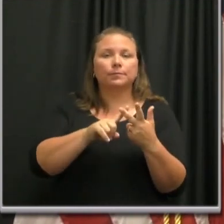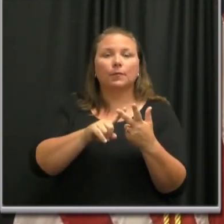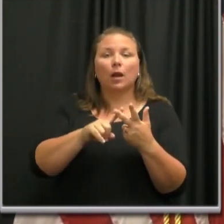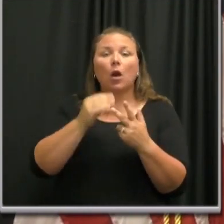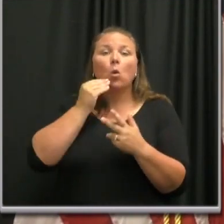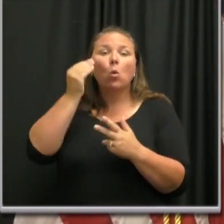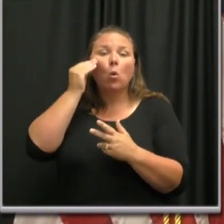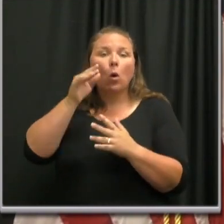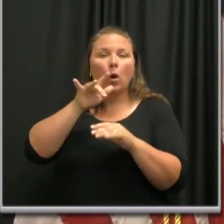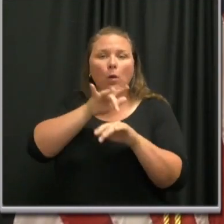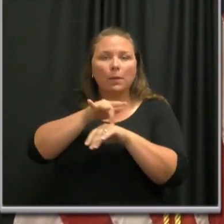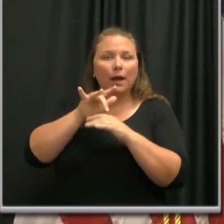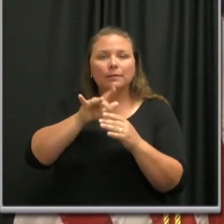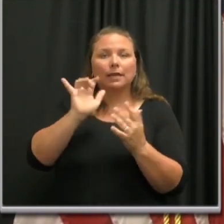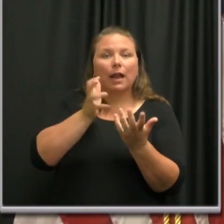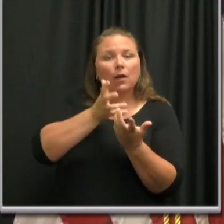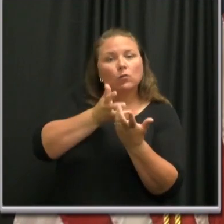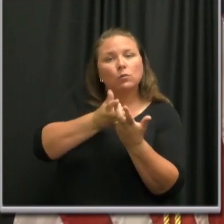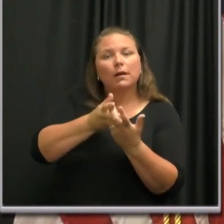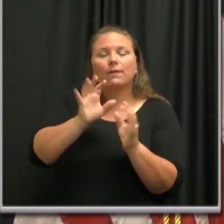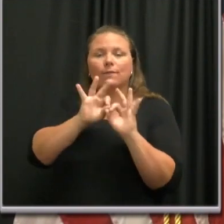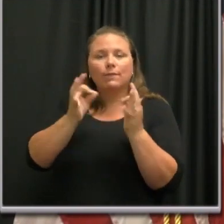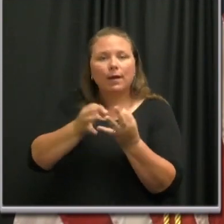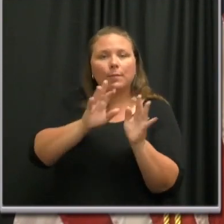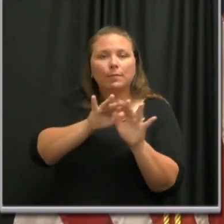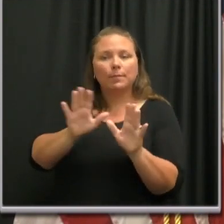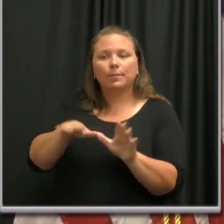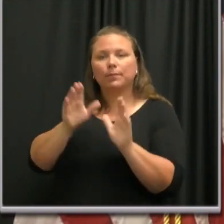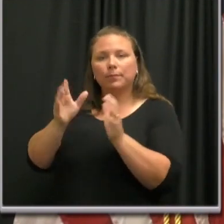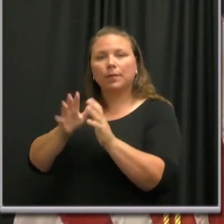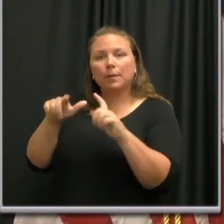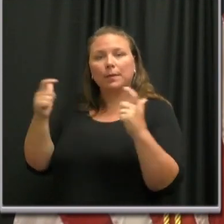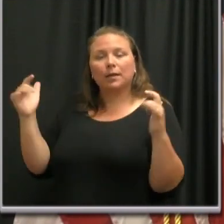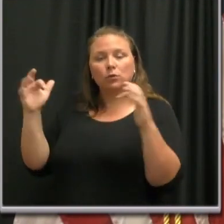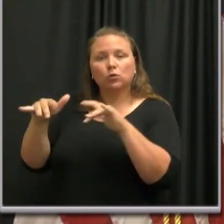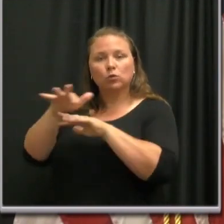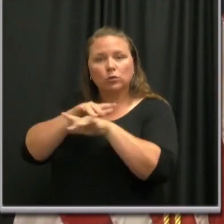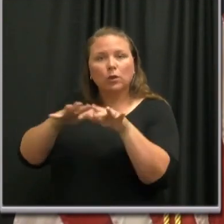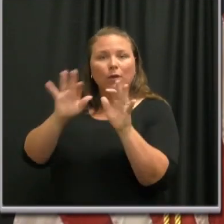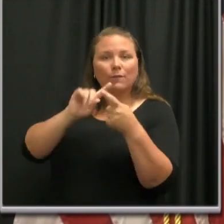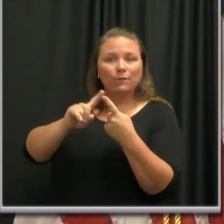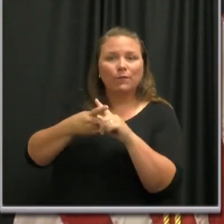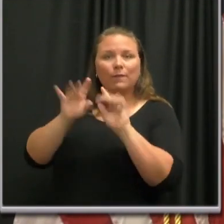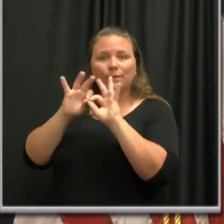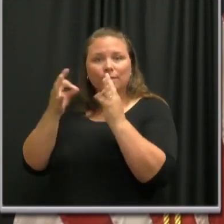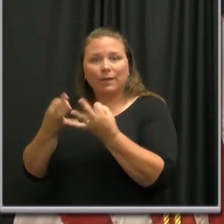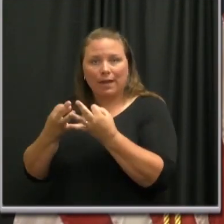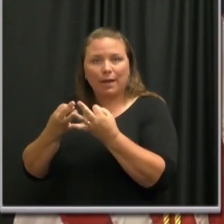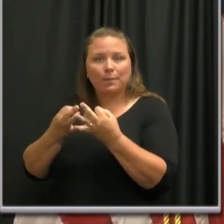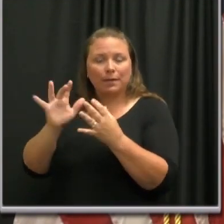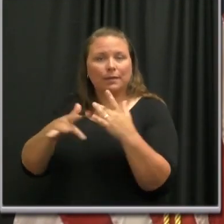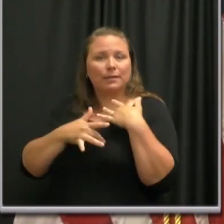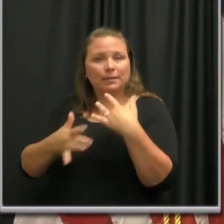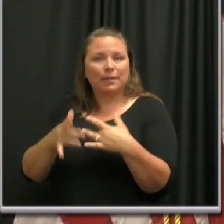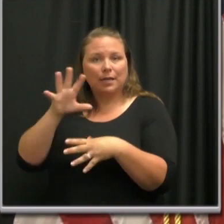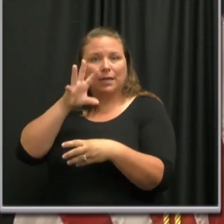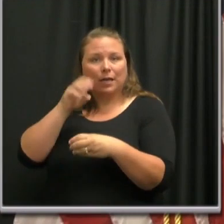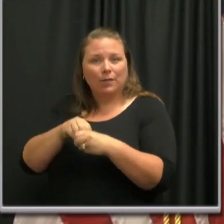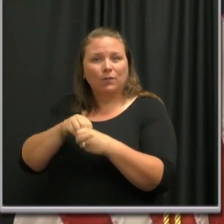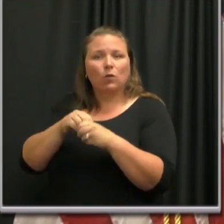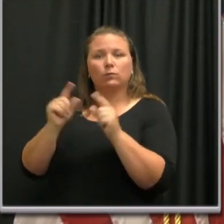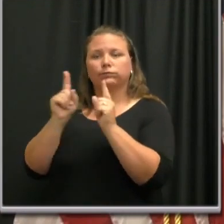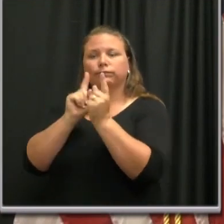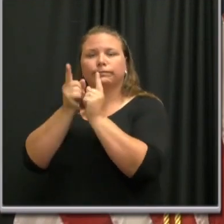contacts, including roommates and family, larger social gatherings with friends and family, which typically involve closer